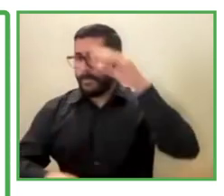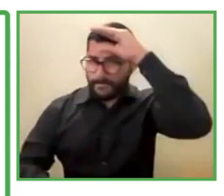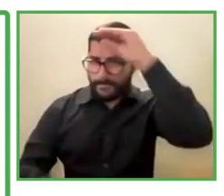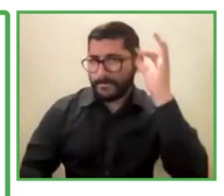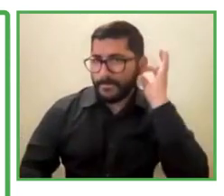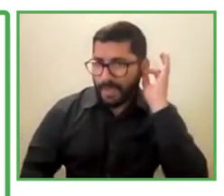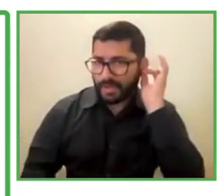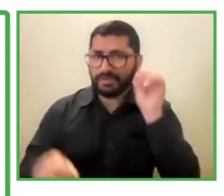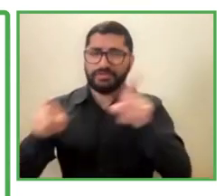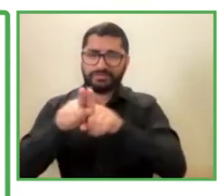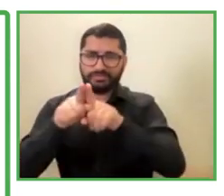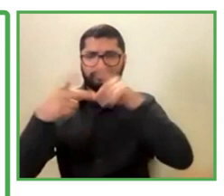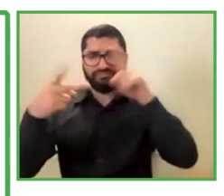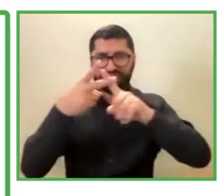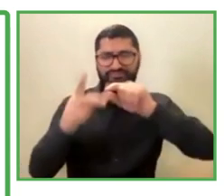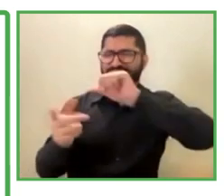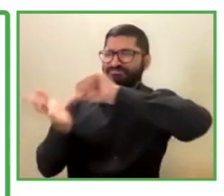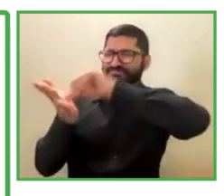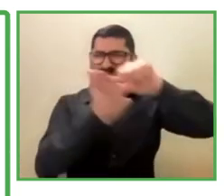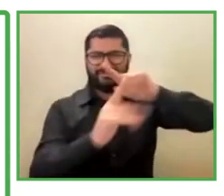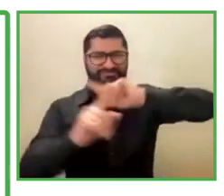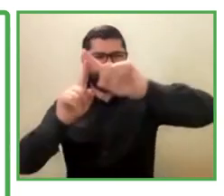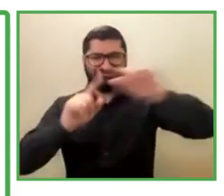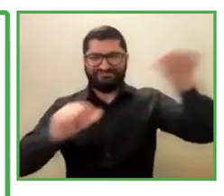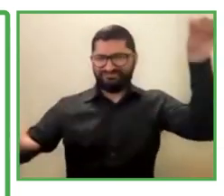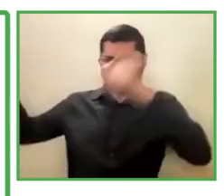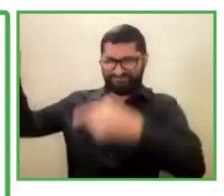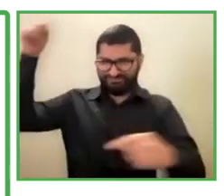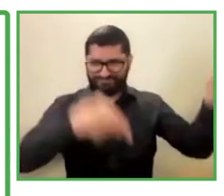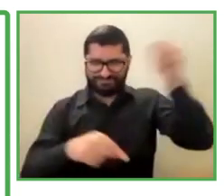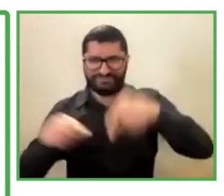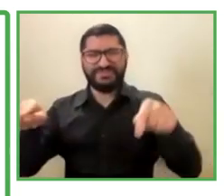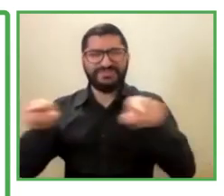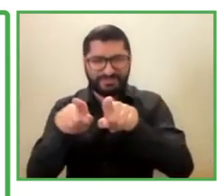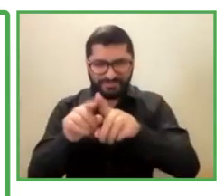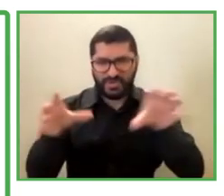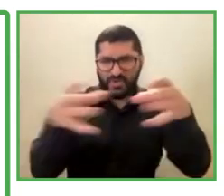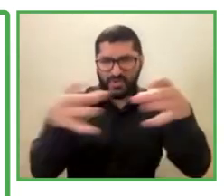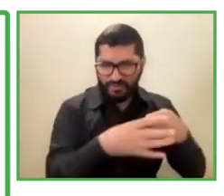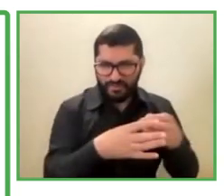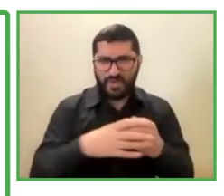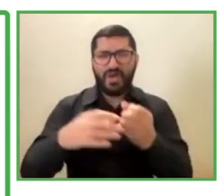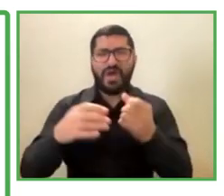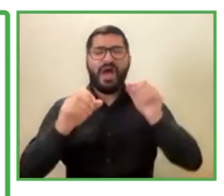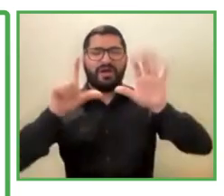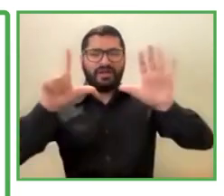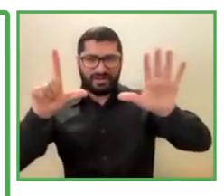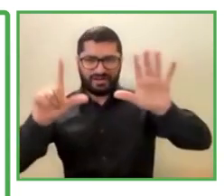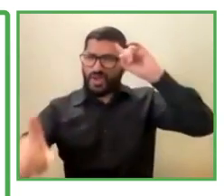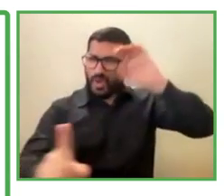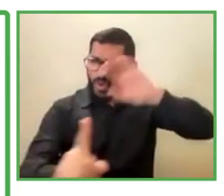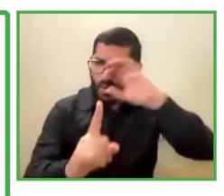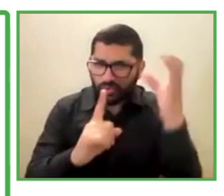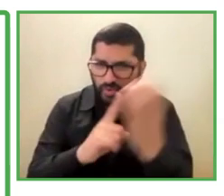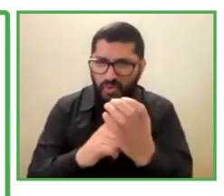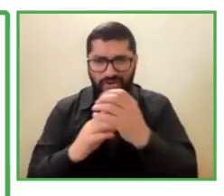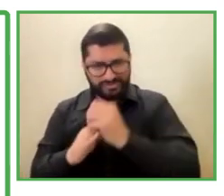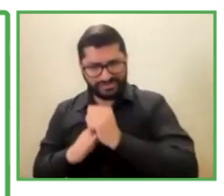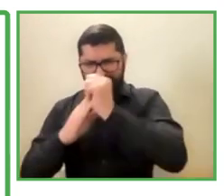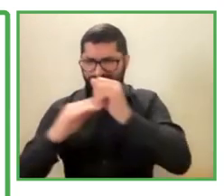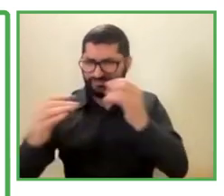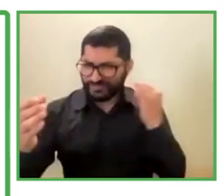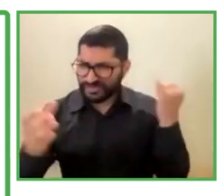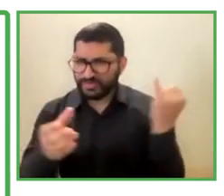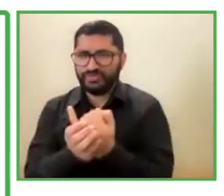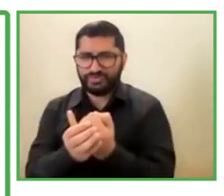migrants. And using those groups, we define seven action axles, where culture and inclusive leadership